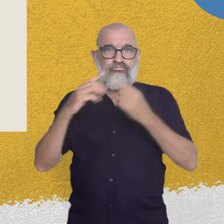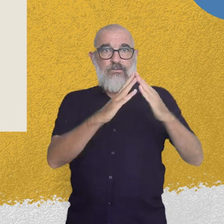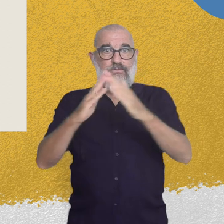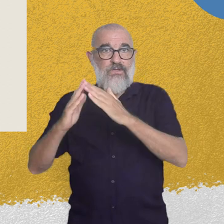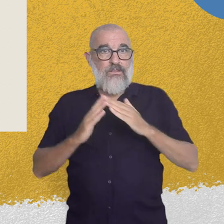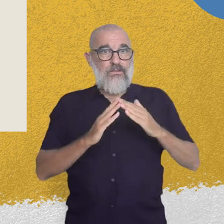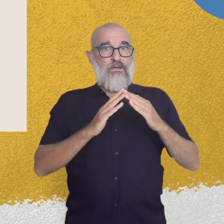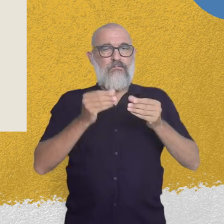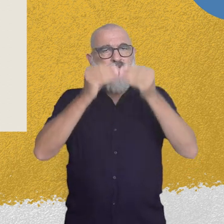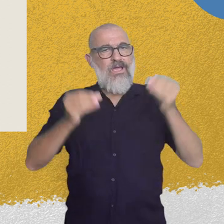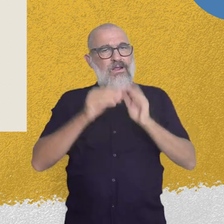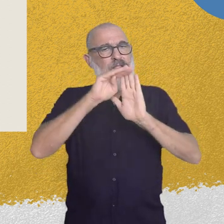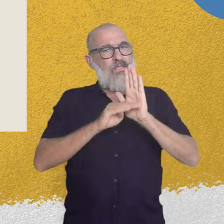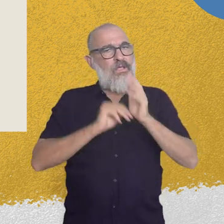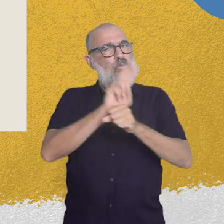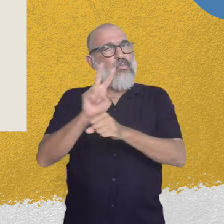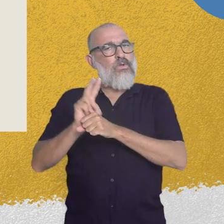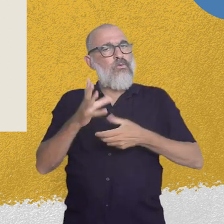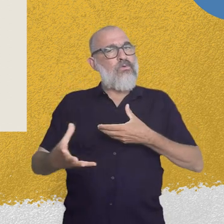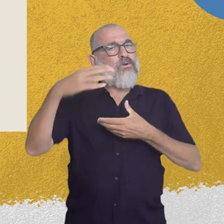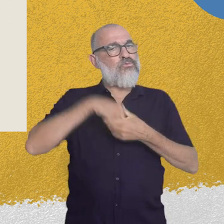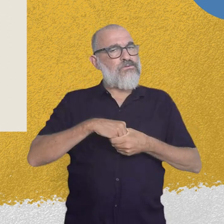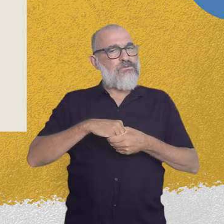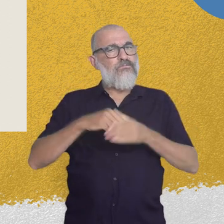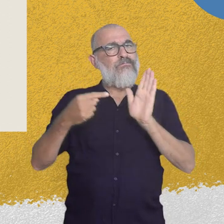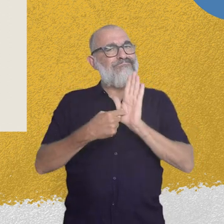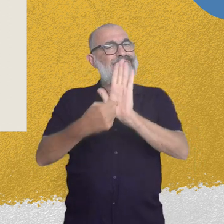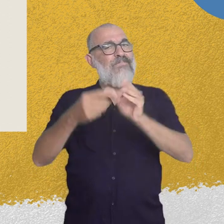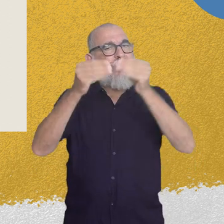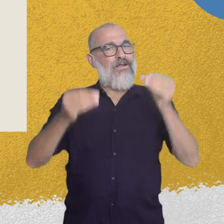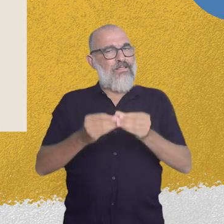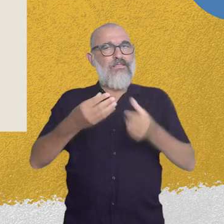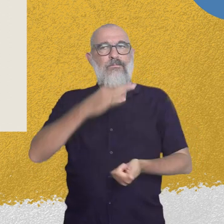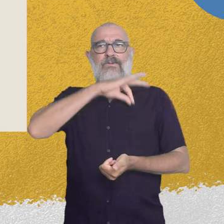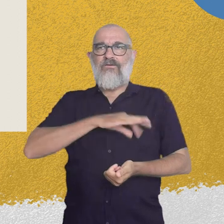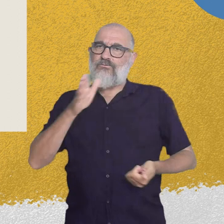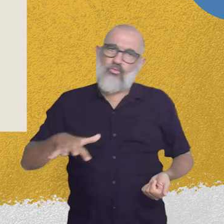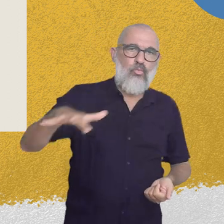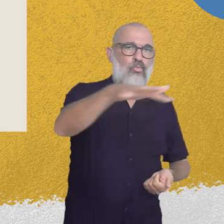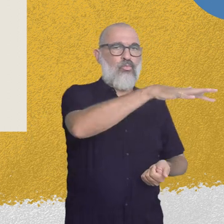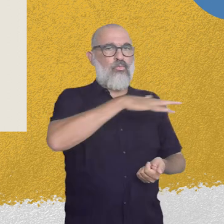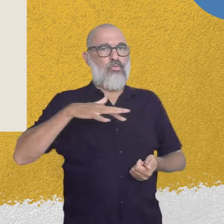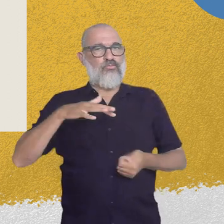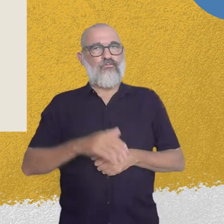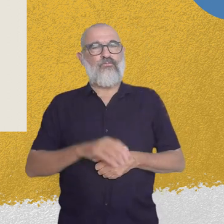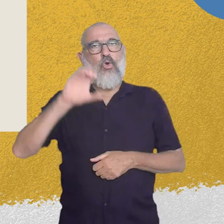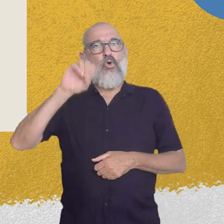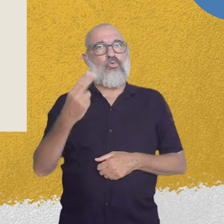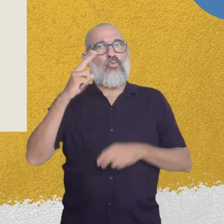transportation and housing support. An inclusive care agenda is an agenda that benefits everyone.